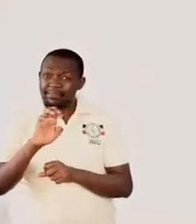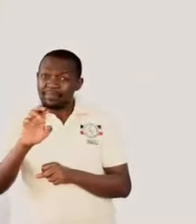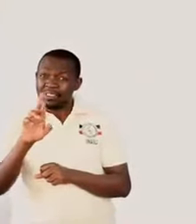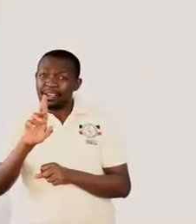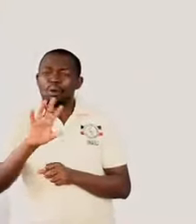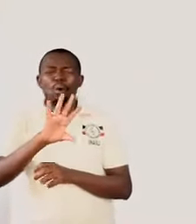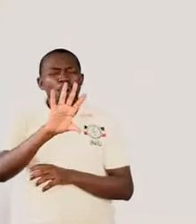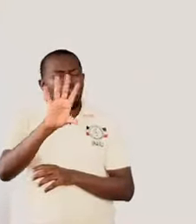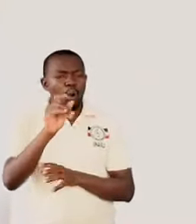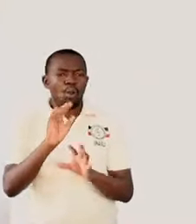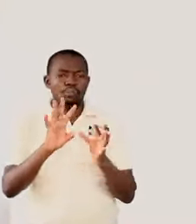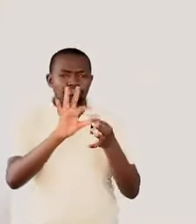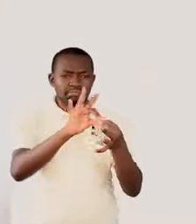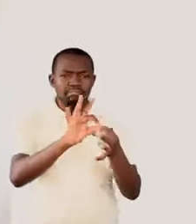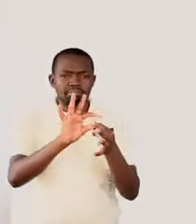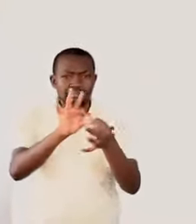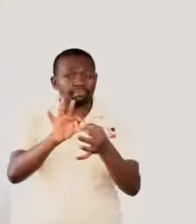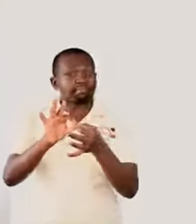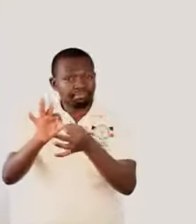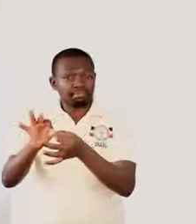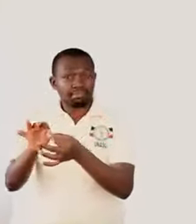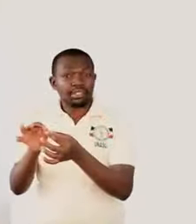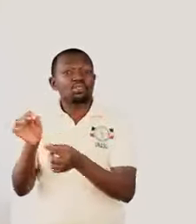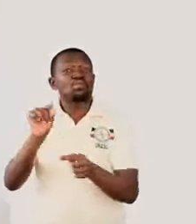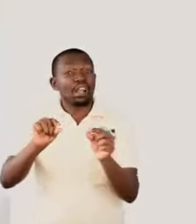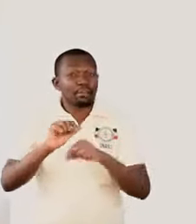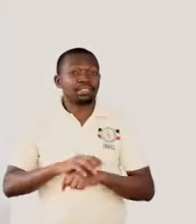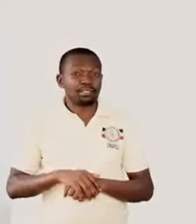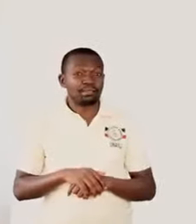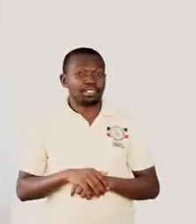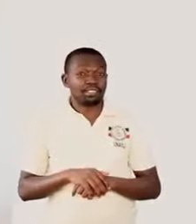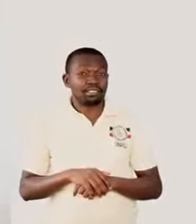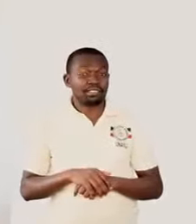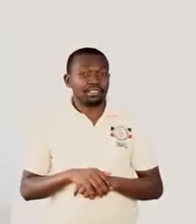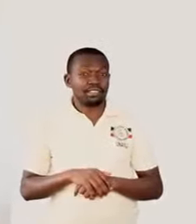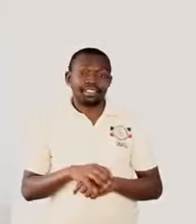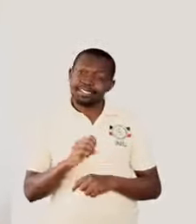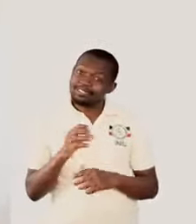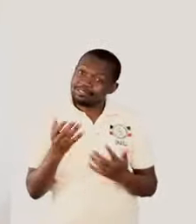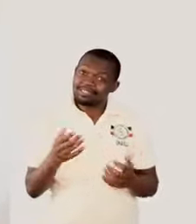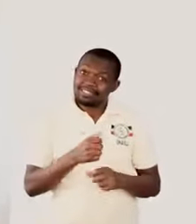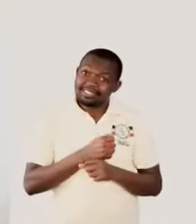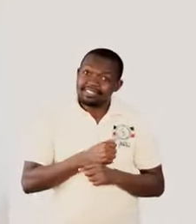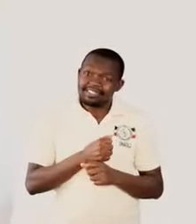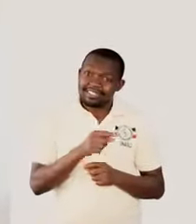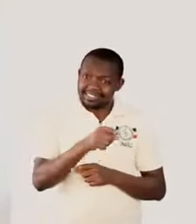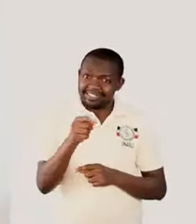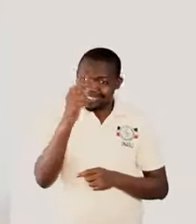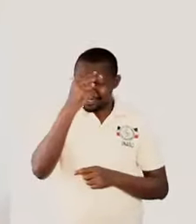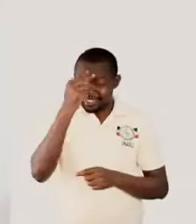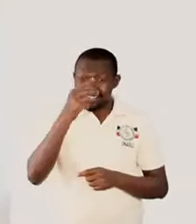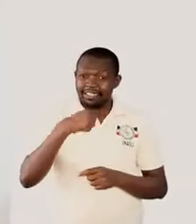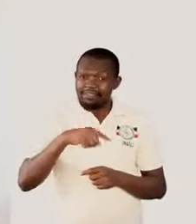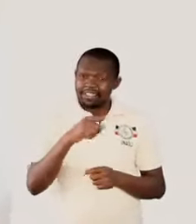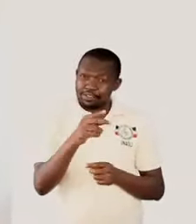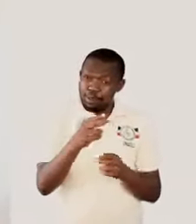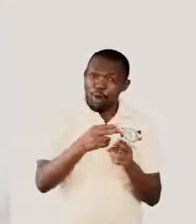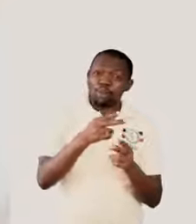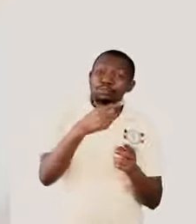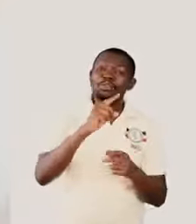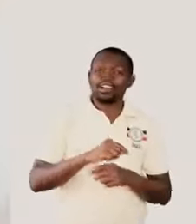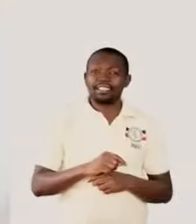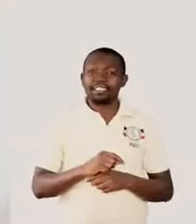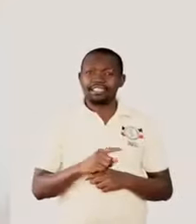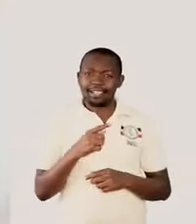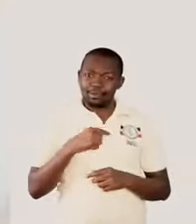way. Okay, dear learner. That's approximately correct. We are almost there. It's a rough